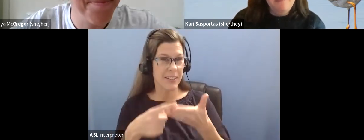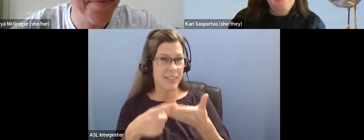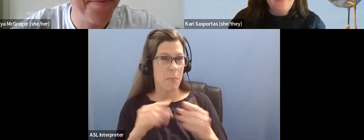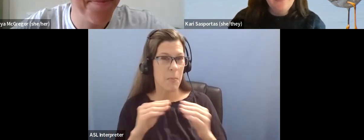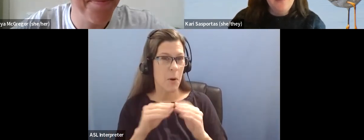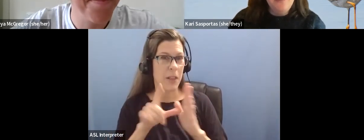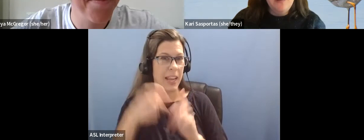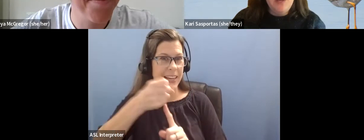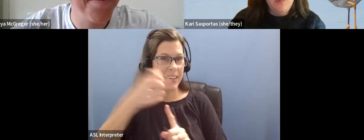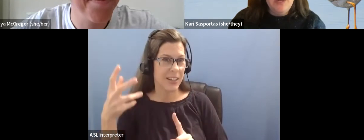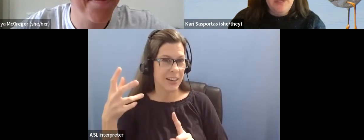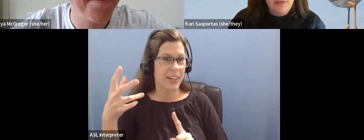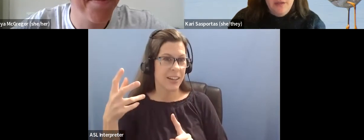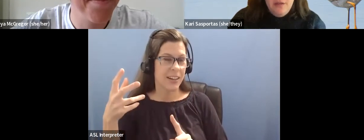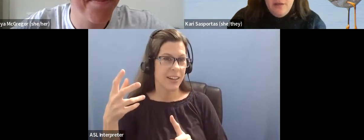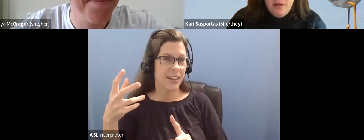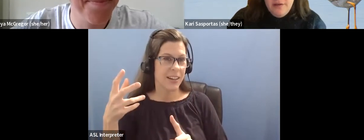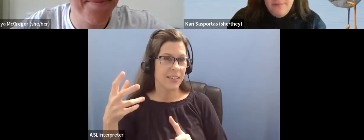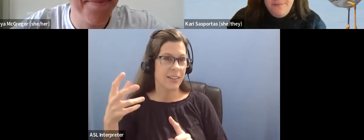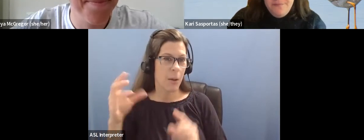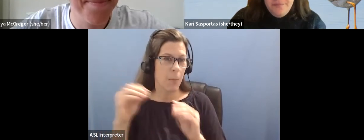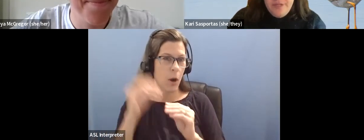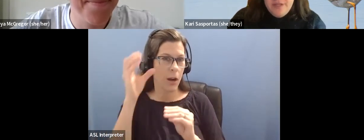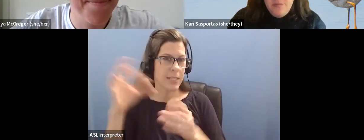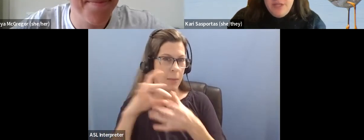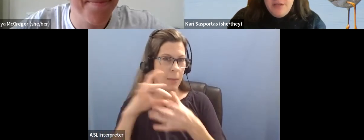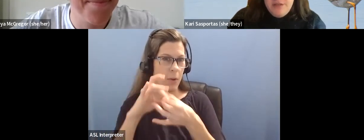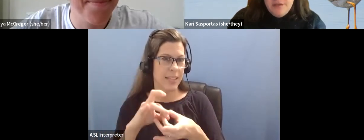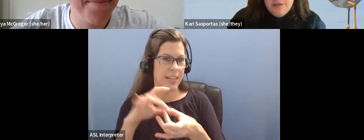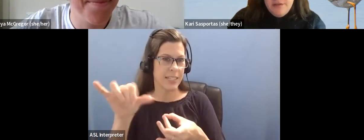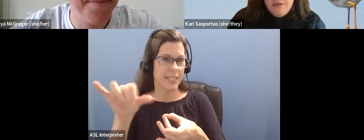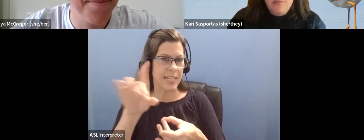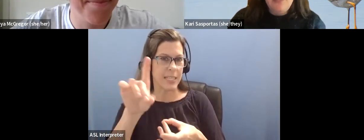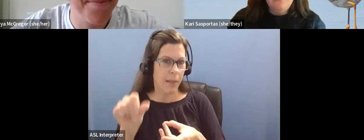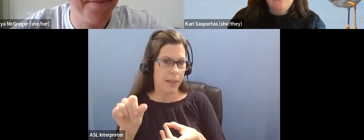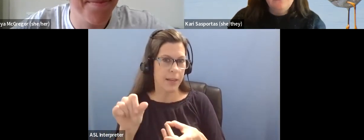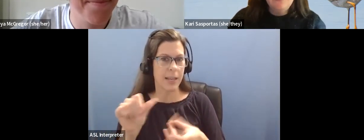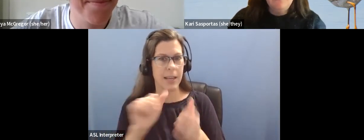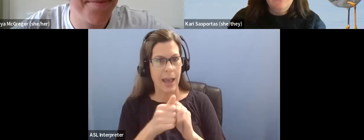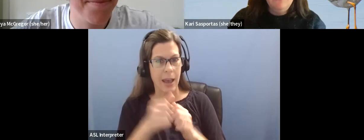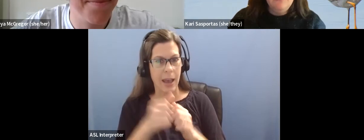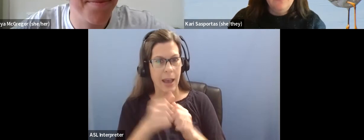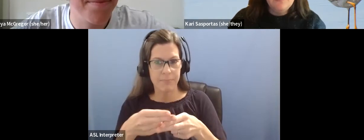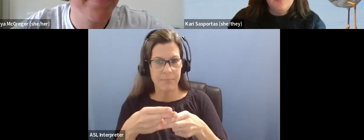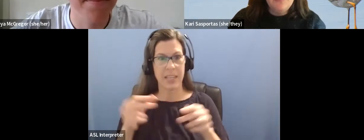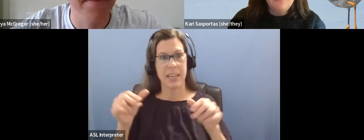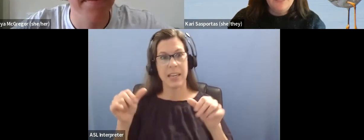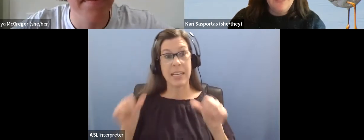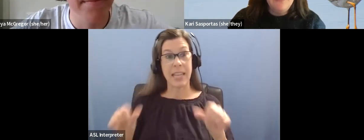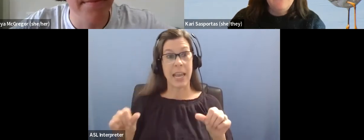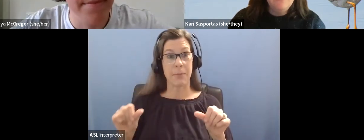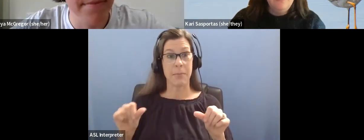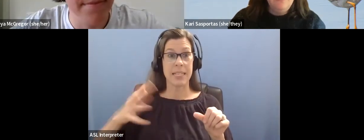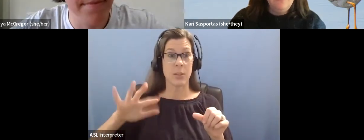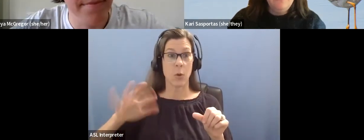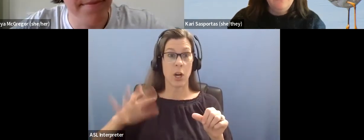like things that we'll talk about, but, um, it can be a bit discounting of the experience that I